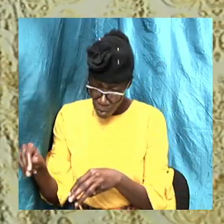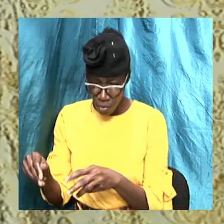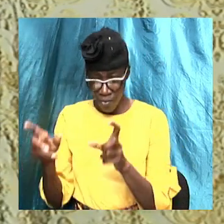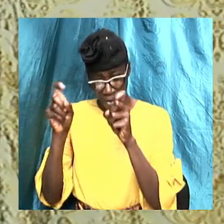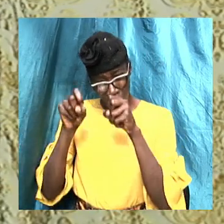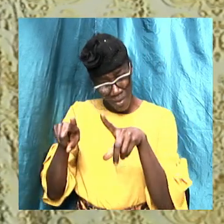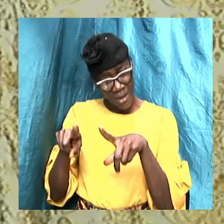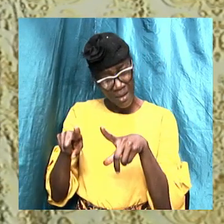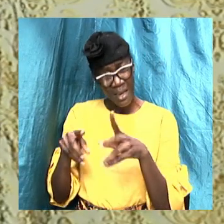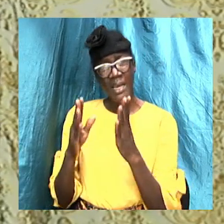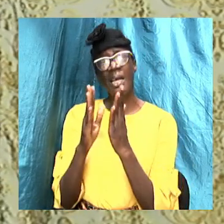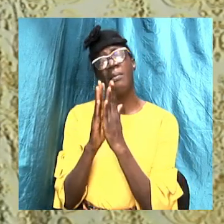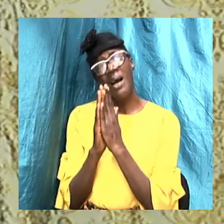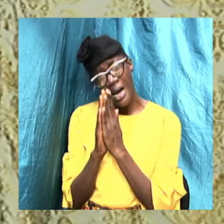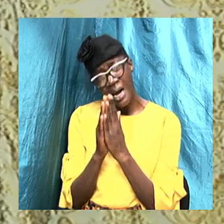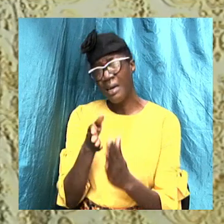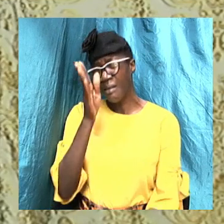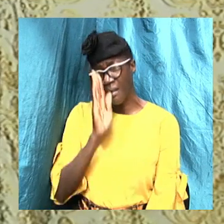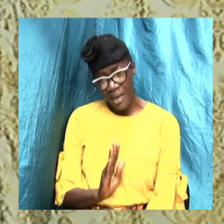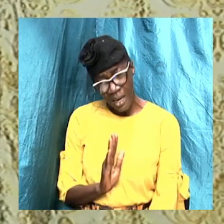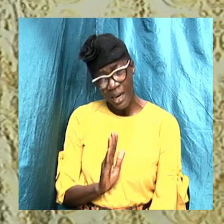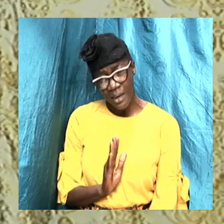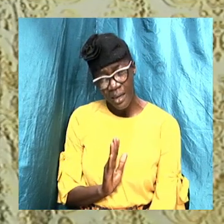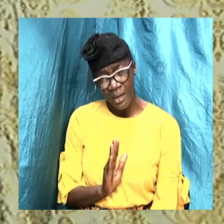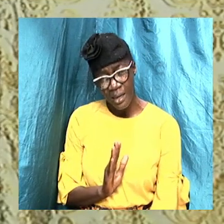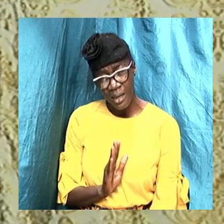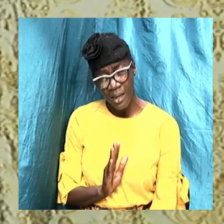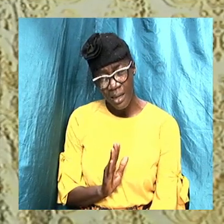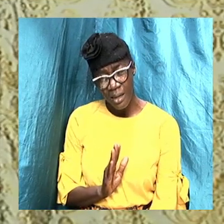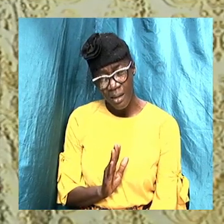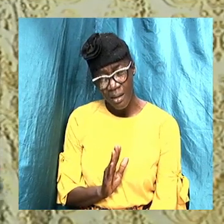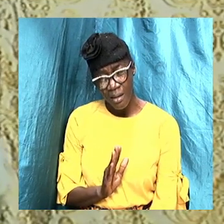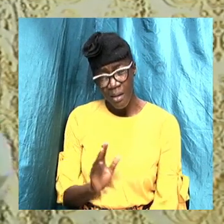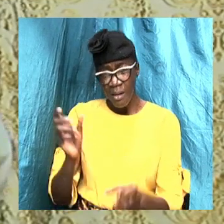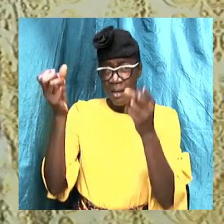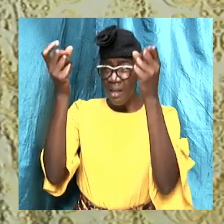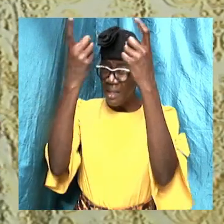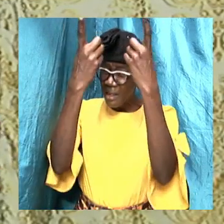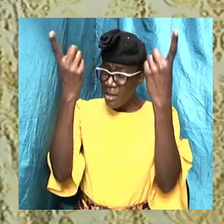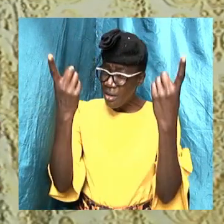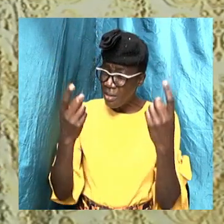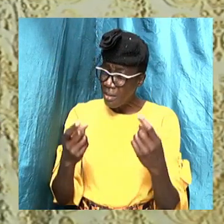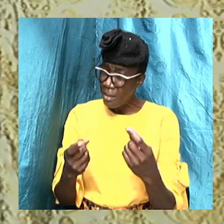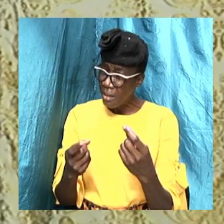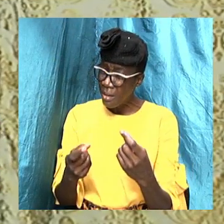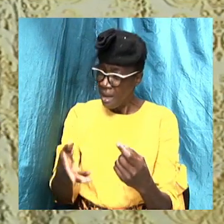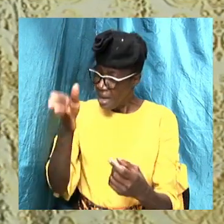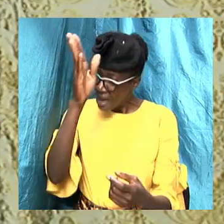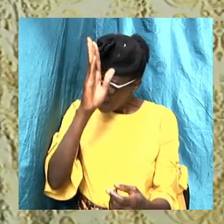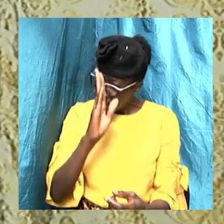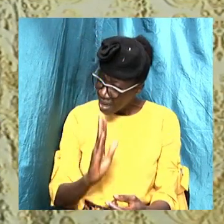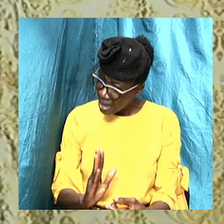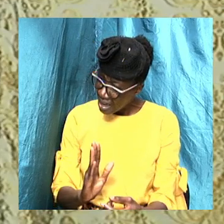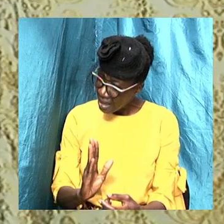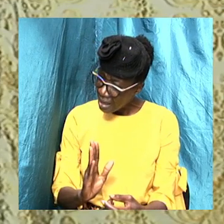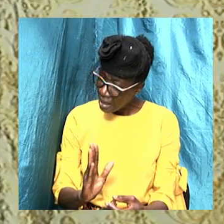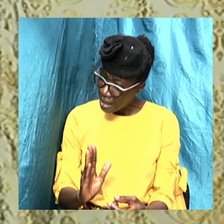And I have to ask God, is it that you designed the thing that some people just, and I know God is not like that.